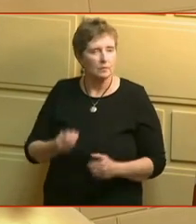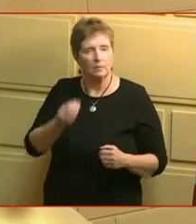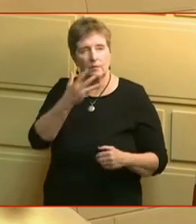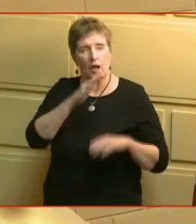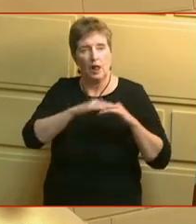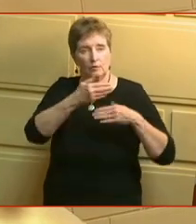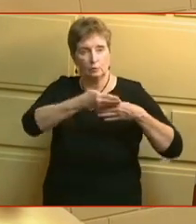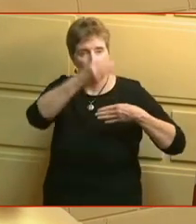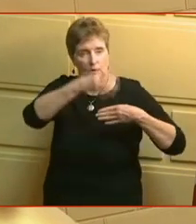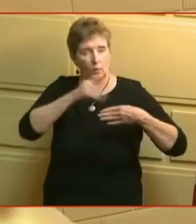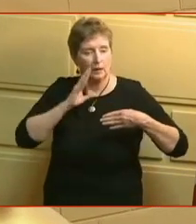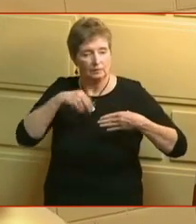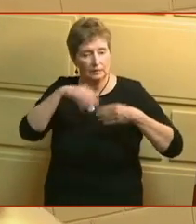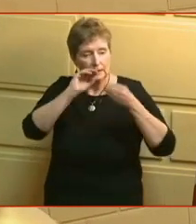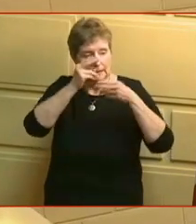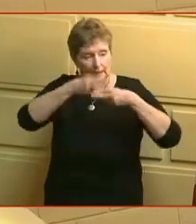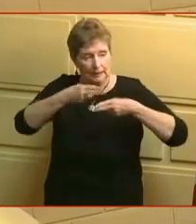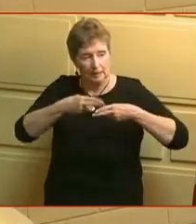Representative Bogello.